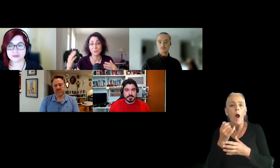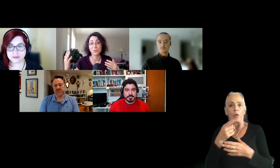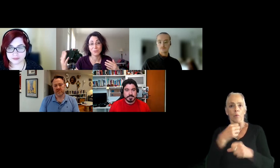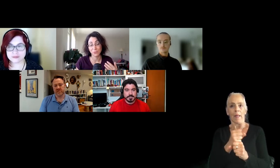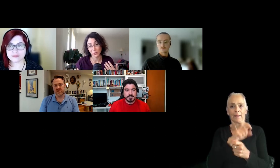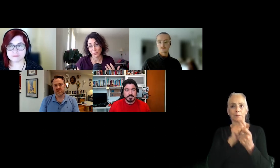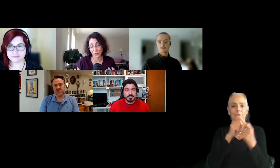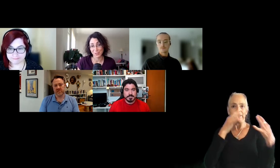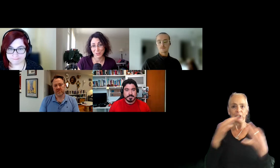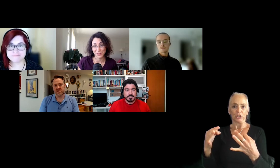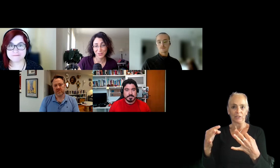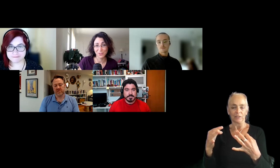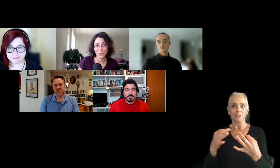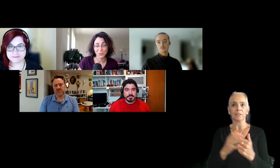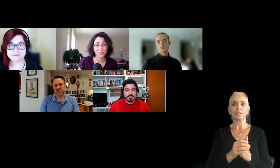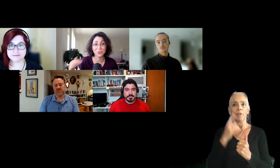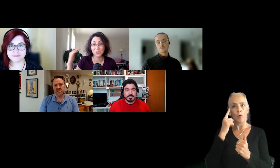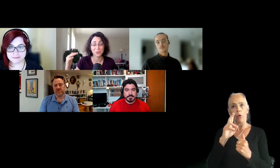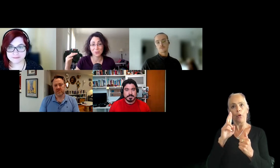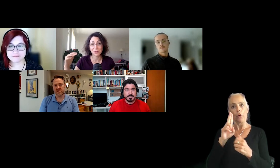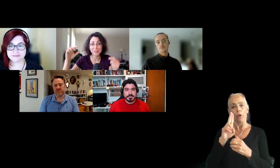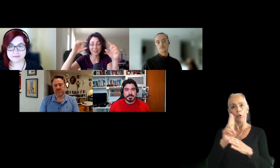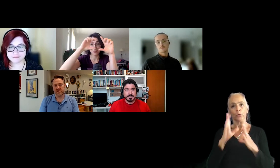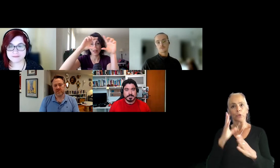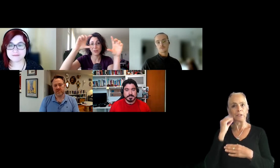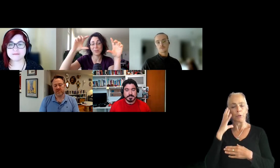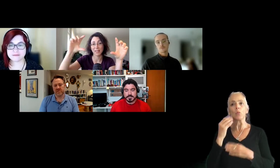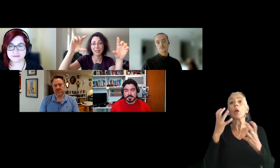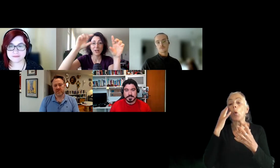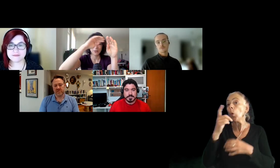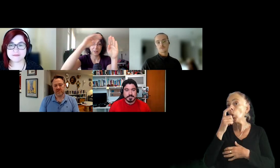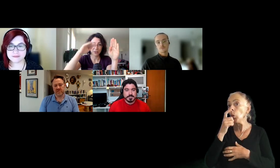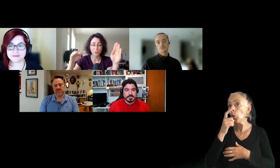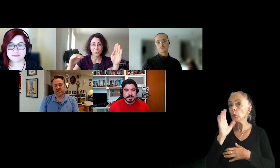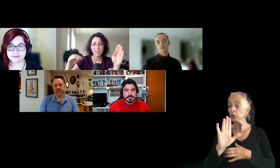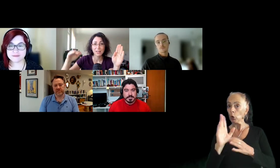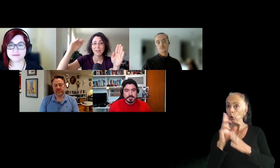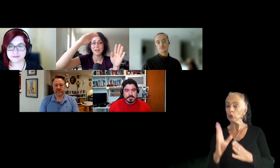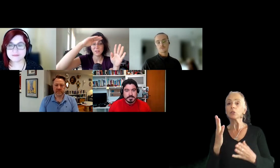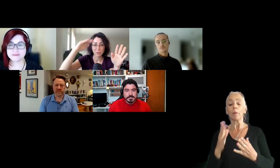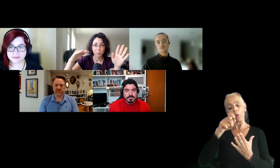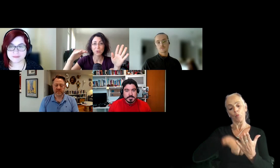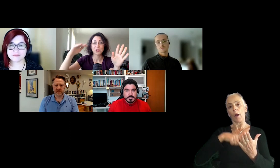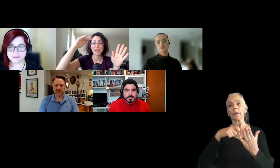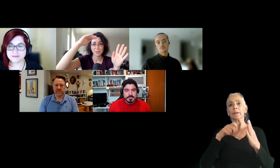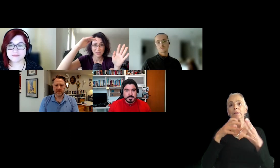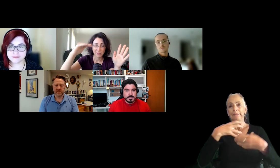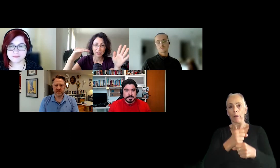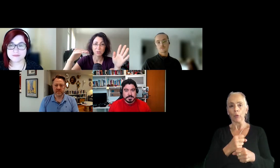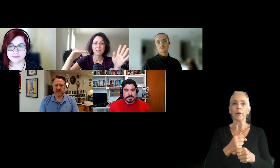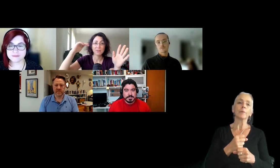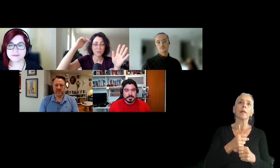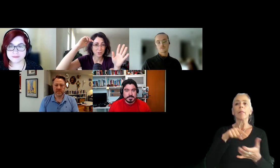in terms, you know, for the experience of the user. So who is your user? It's nice to have at the beginning a summary. This was the project.